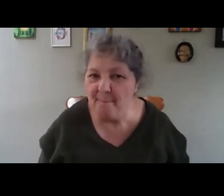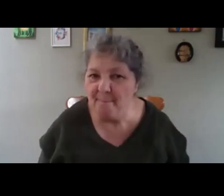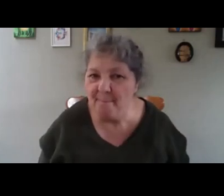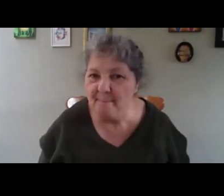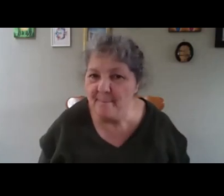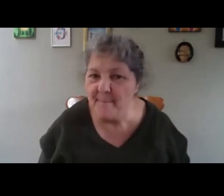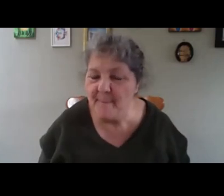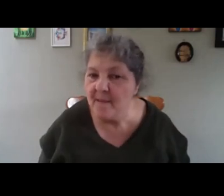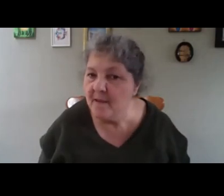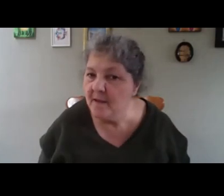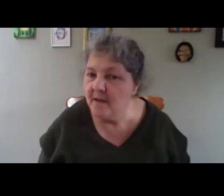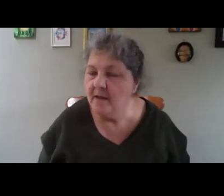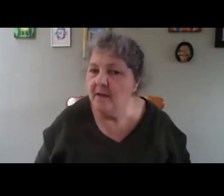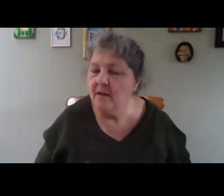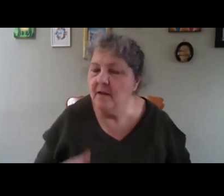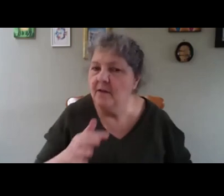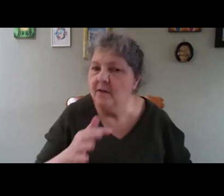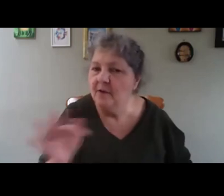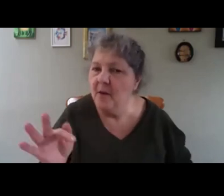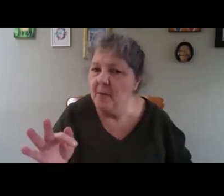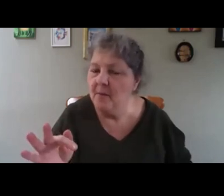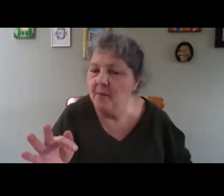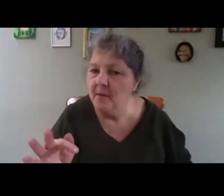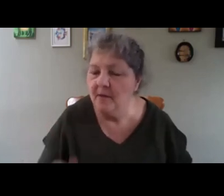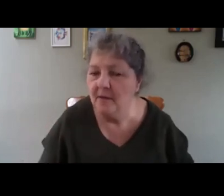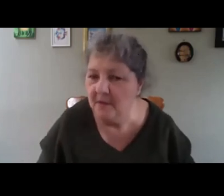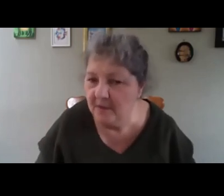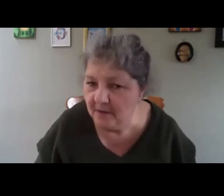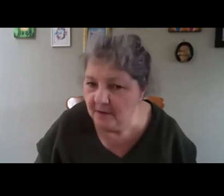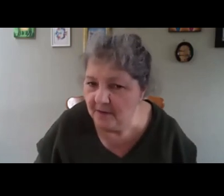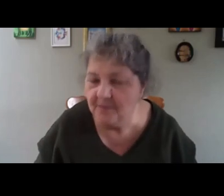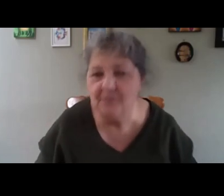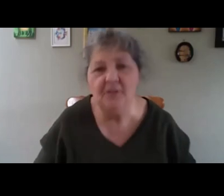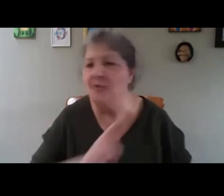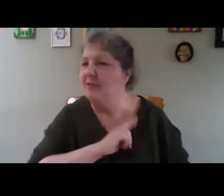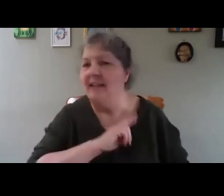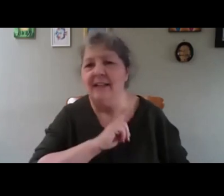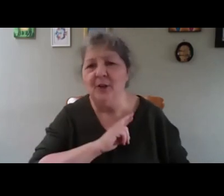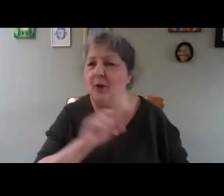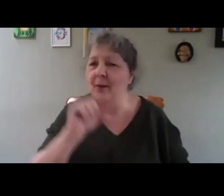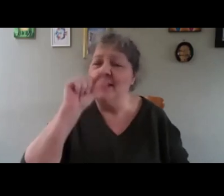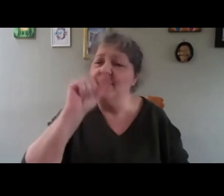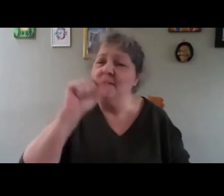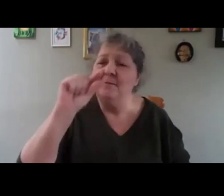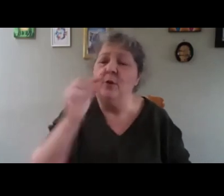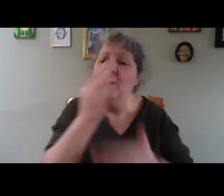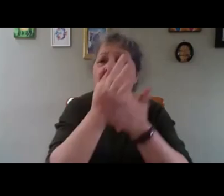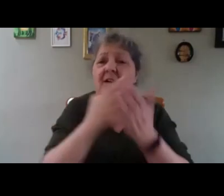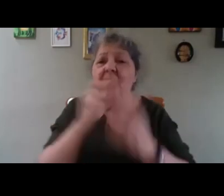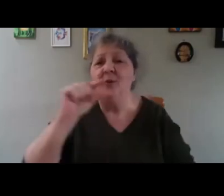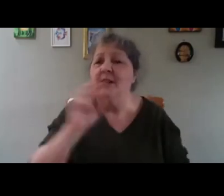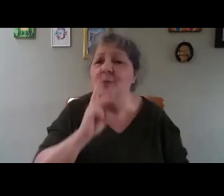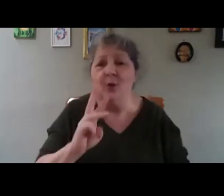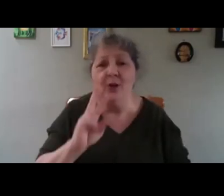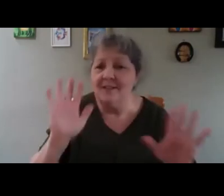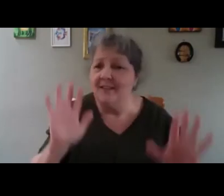From the west side, at the end, it's not really, no, I'm getting you from, I get